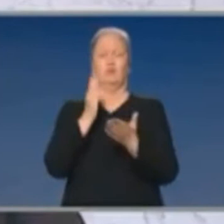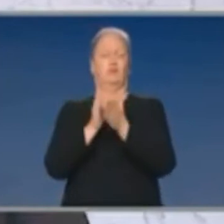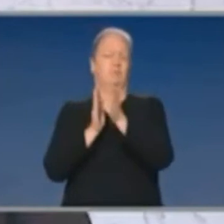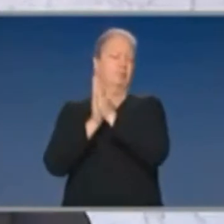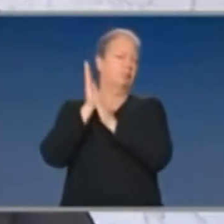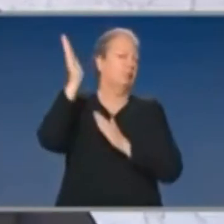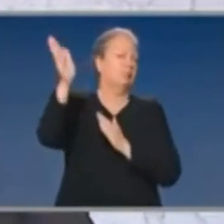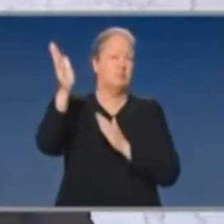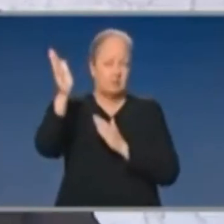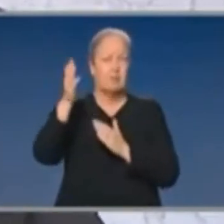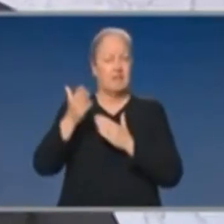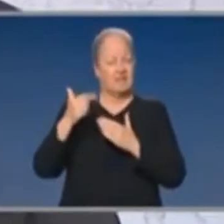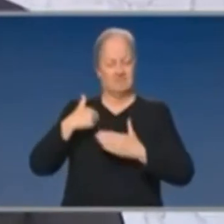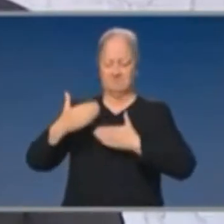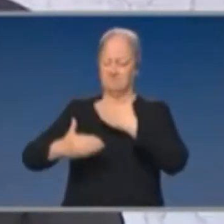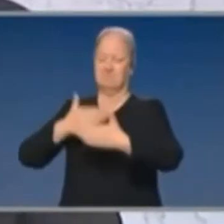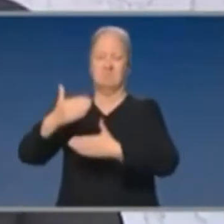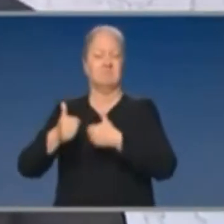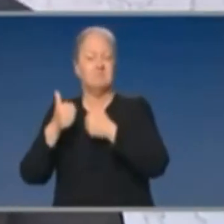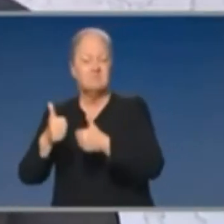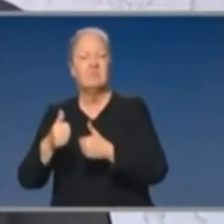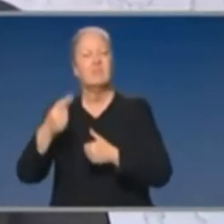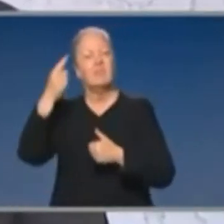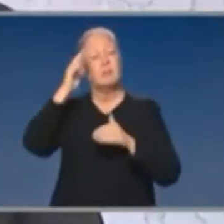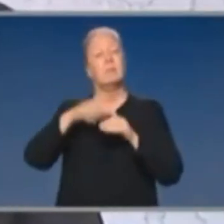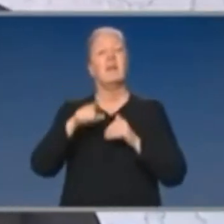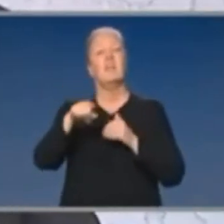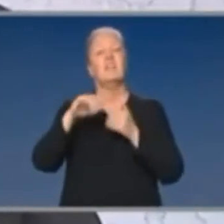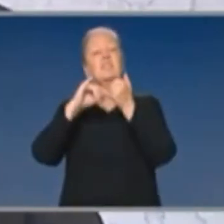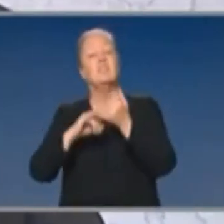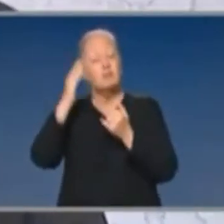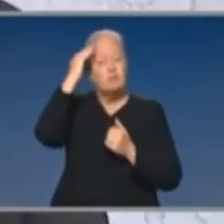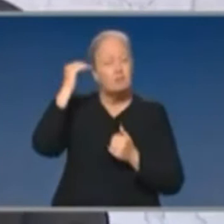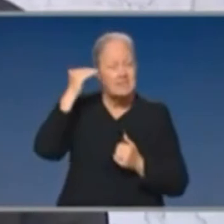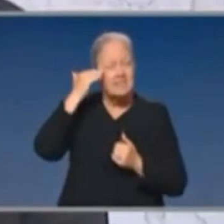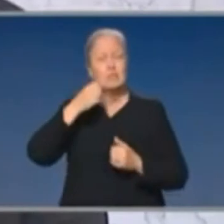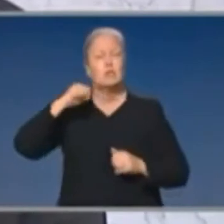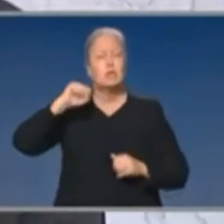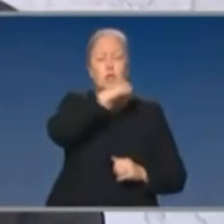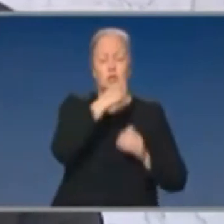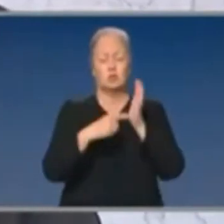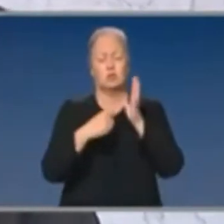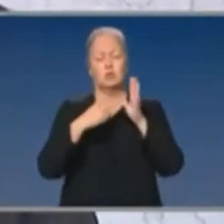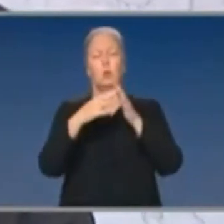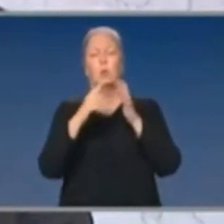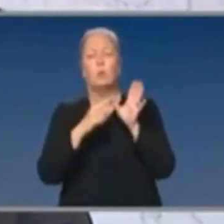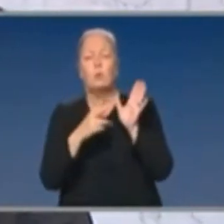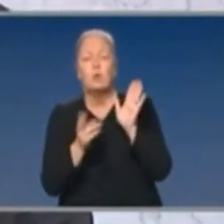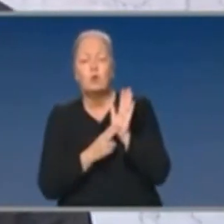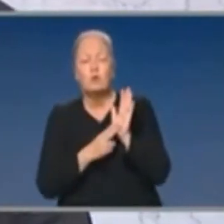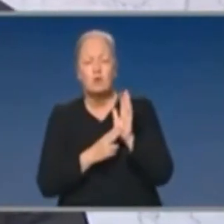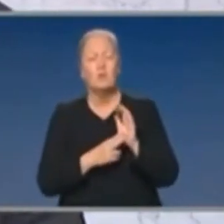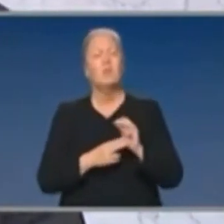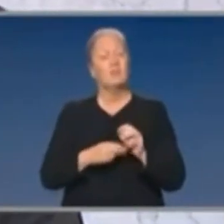in the right part of that chart with countries like South Korea, economies like Taiwan and others who are